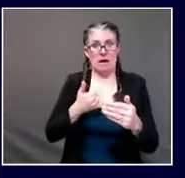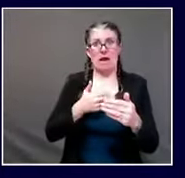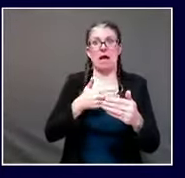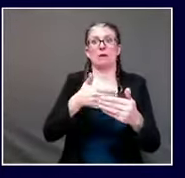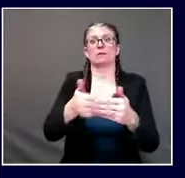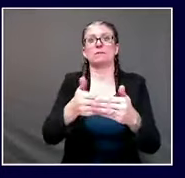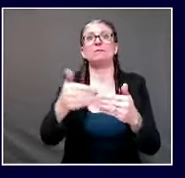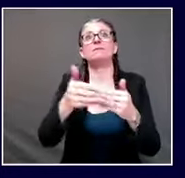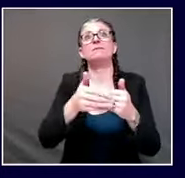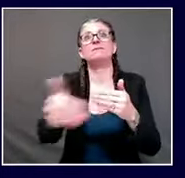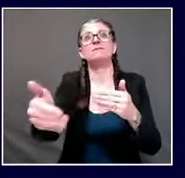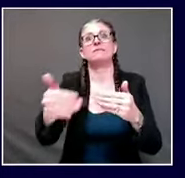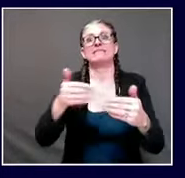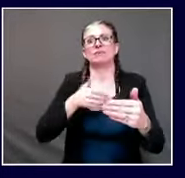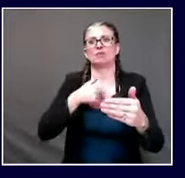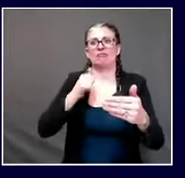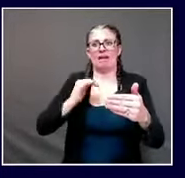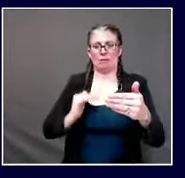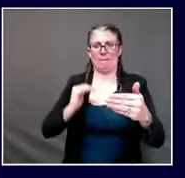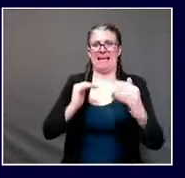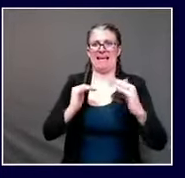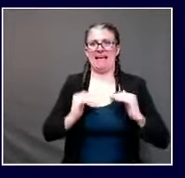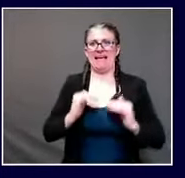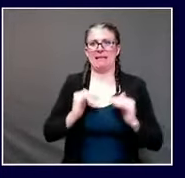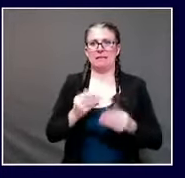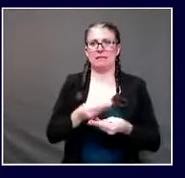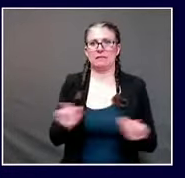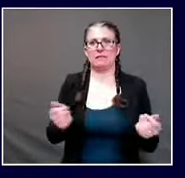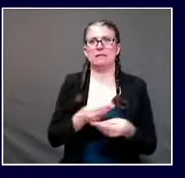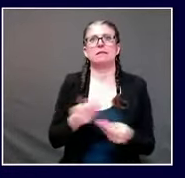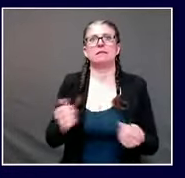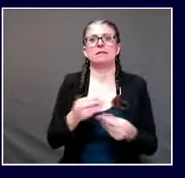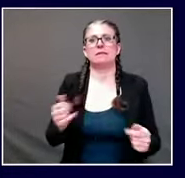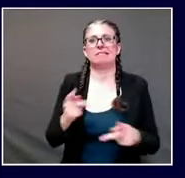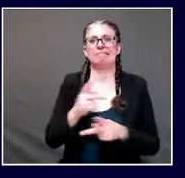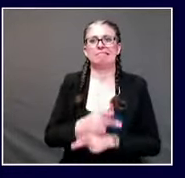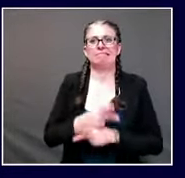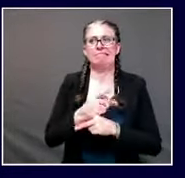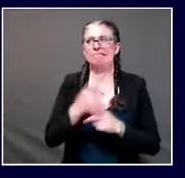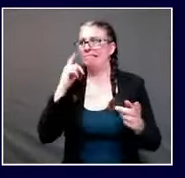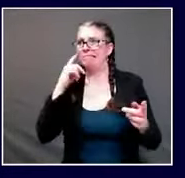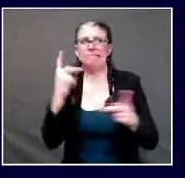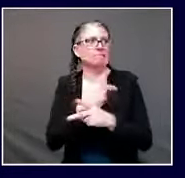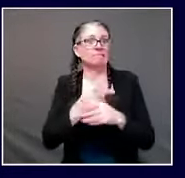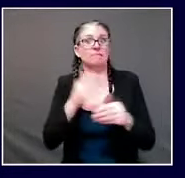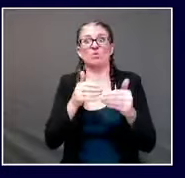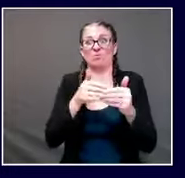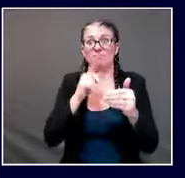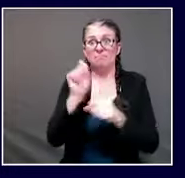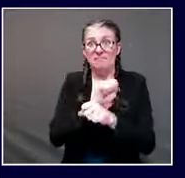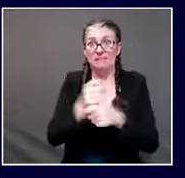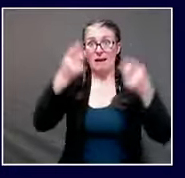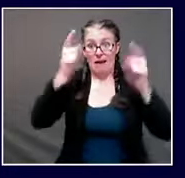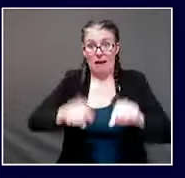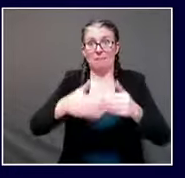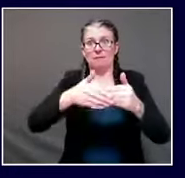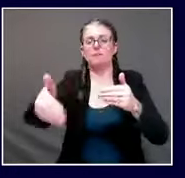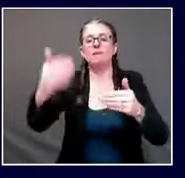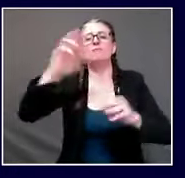of the year if we were to do that again okay thanks governor um and dr shah